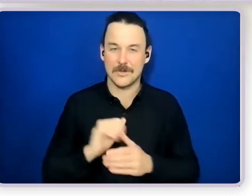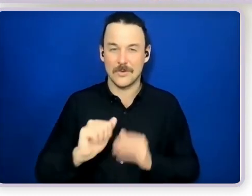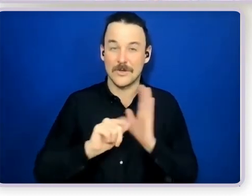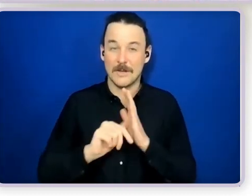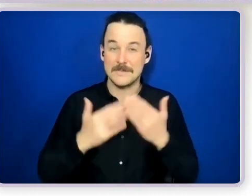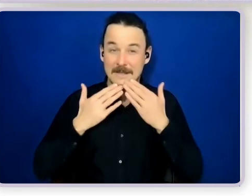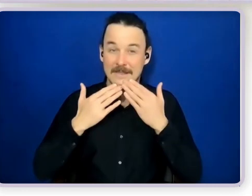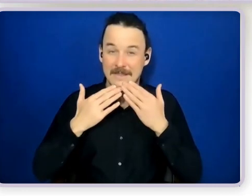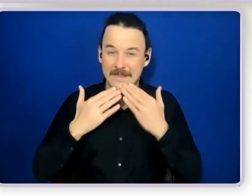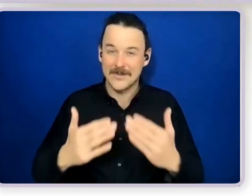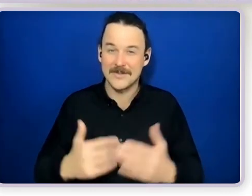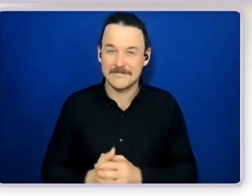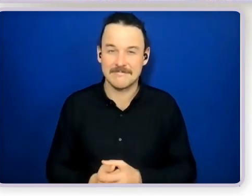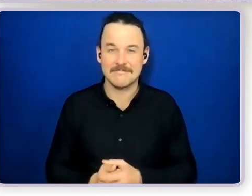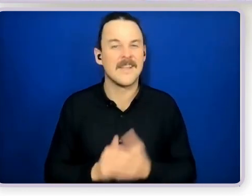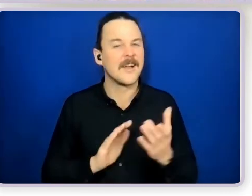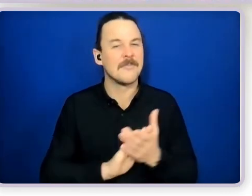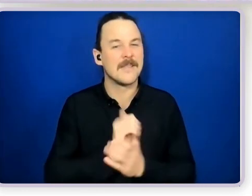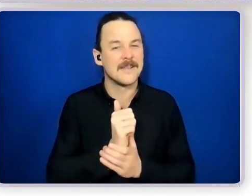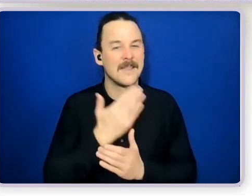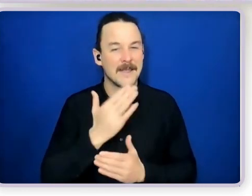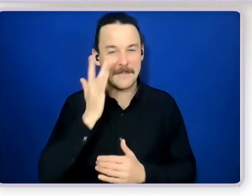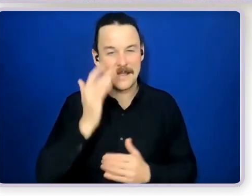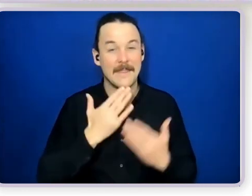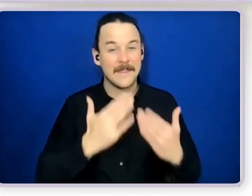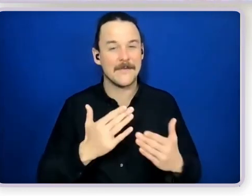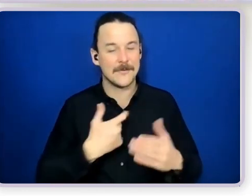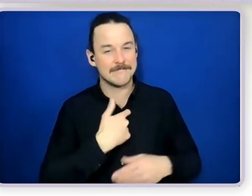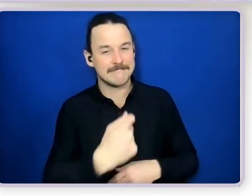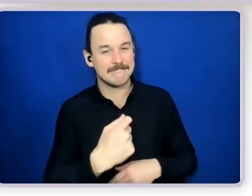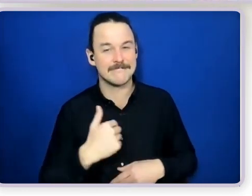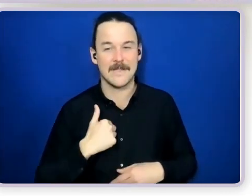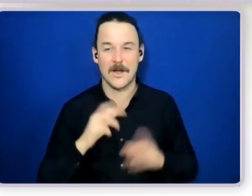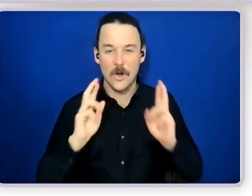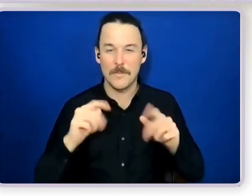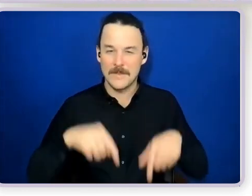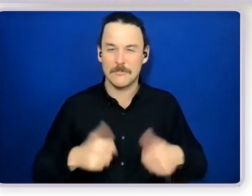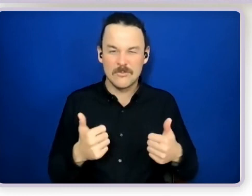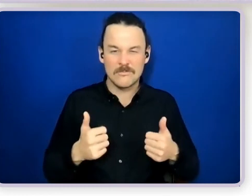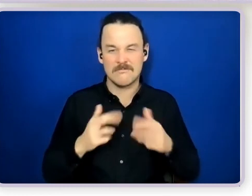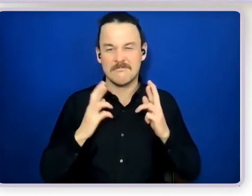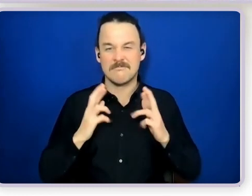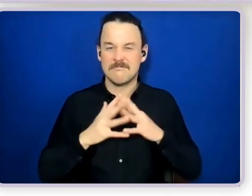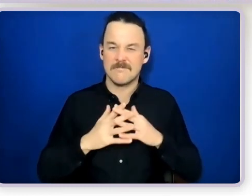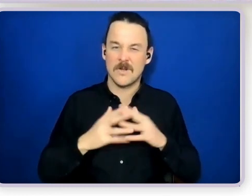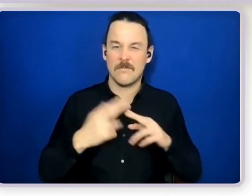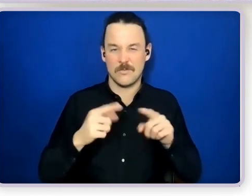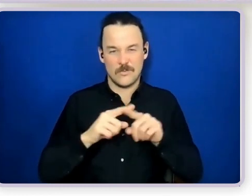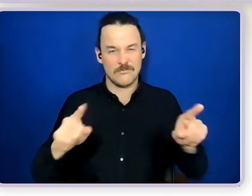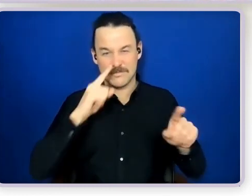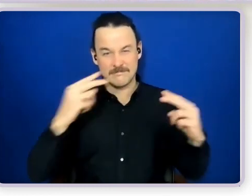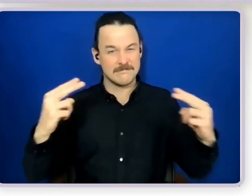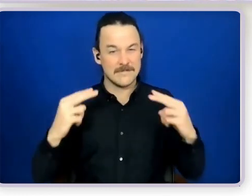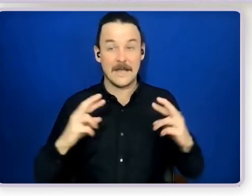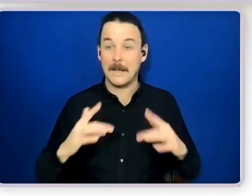it's a pleasure melissa thank you for the invitation and i hope it's been of some use to people so yeah feel free to connect if you're